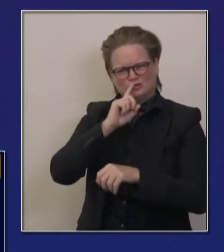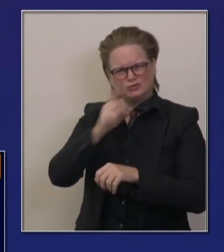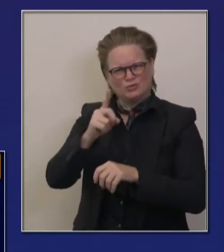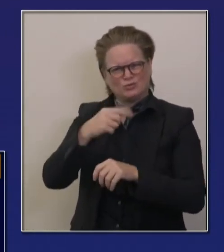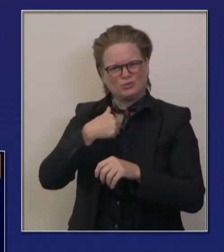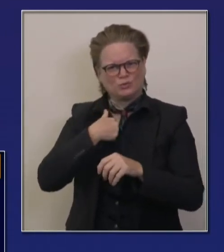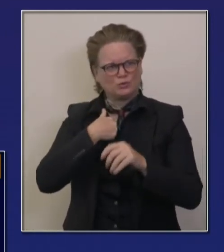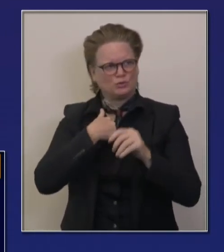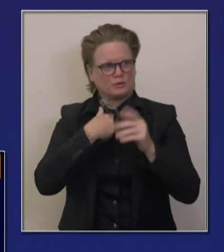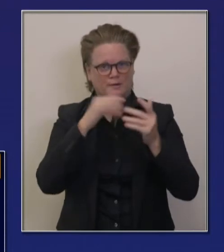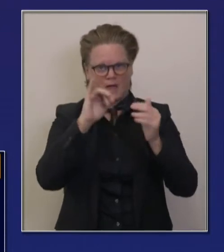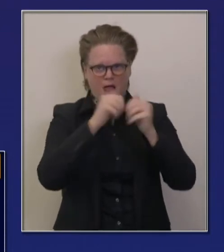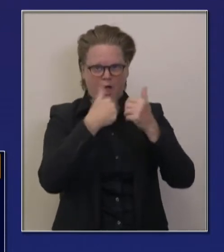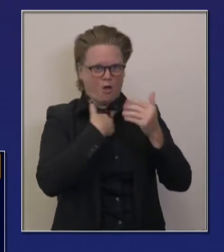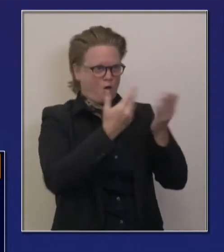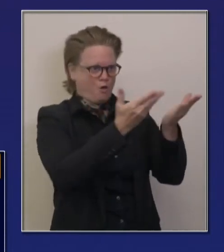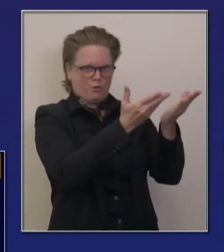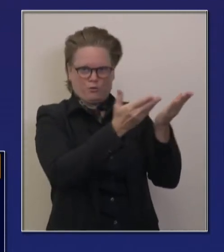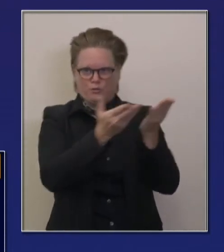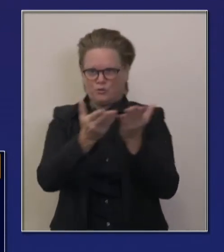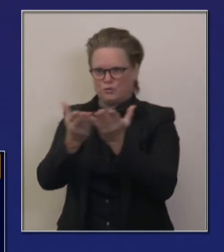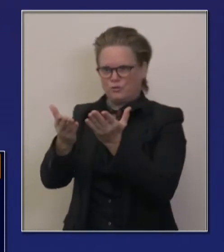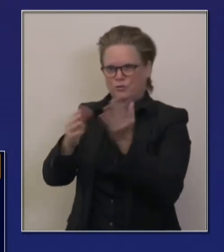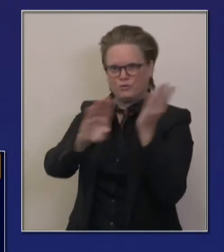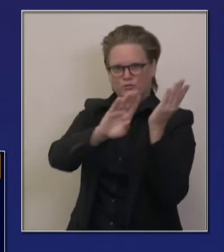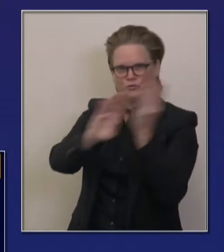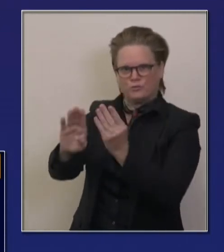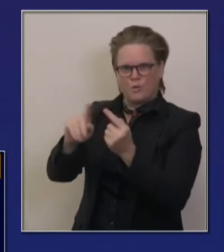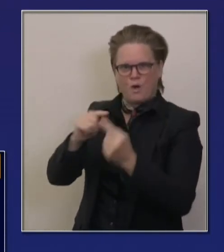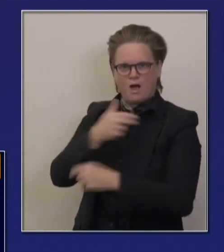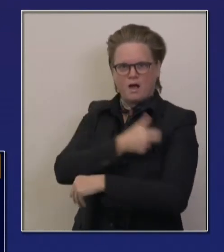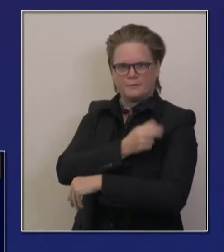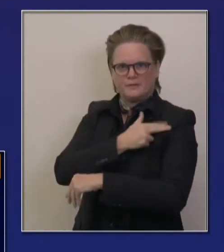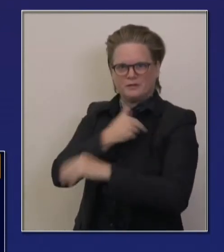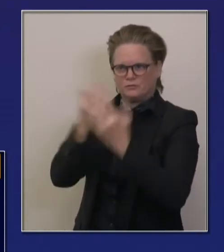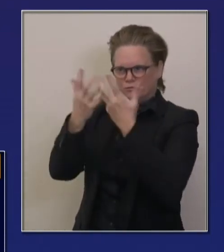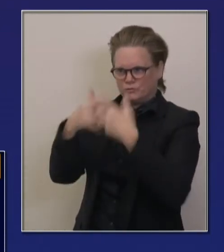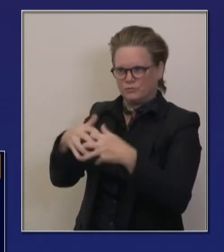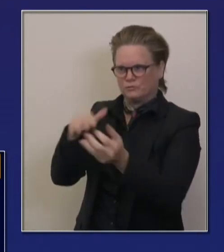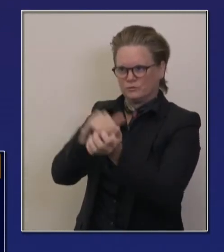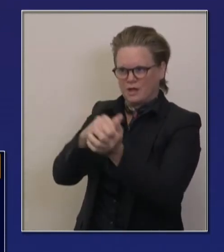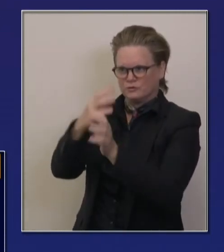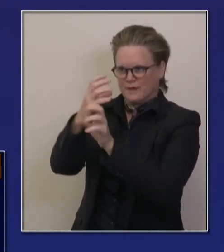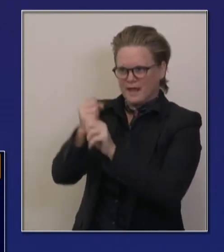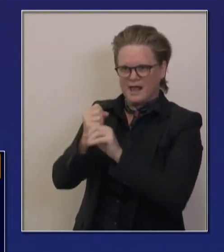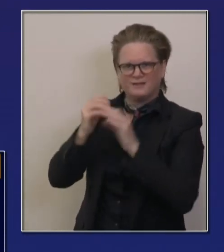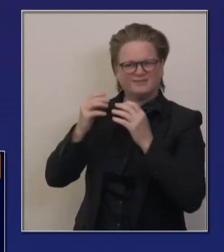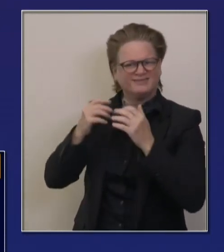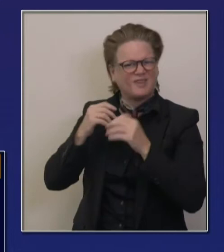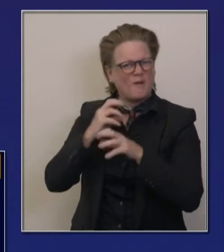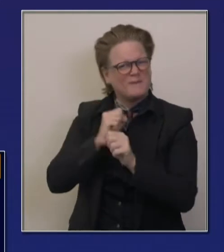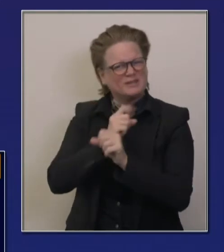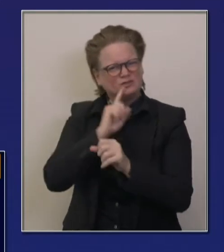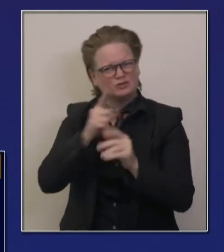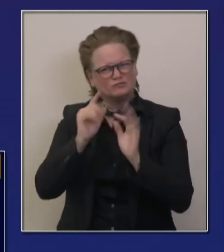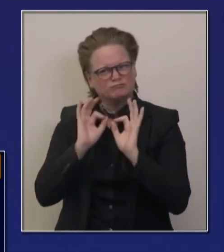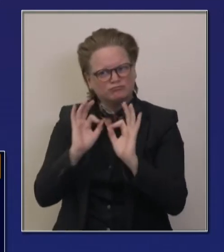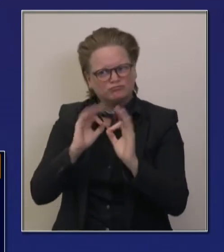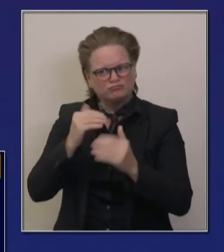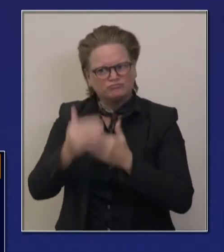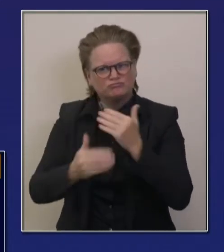process, but so far it has been a very effective process because relationships are well established,